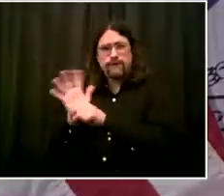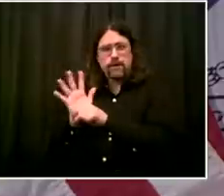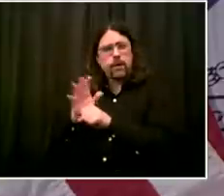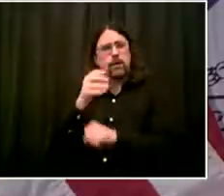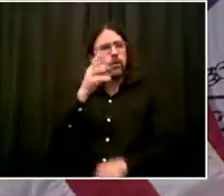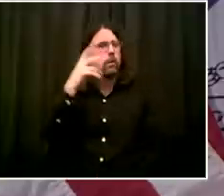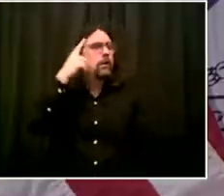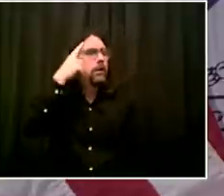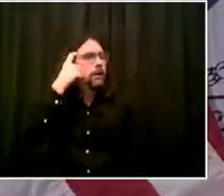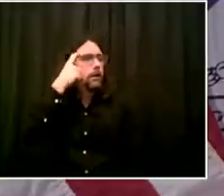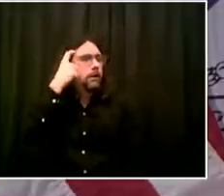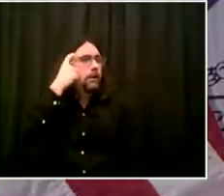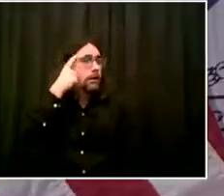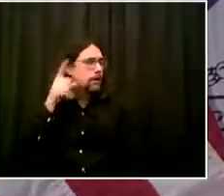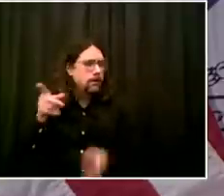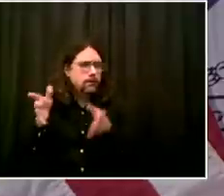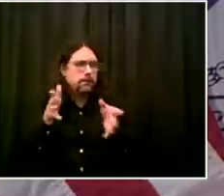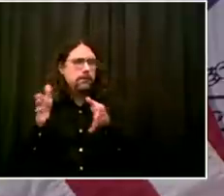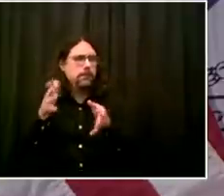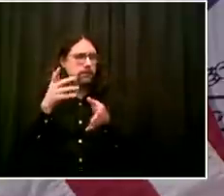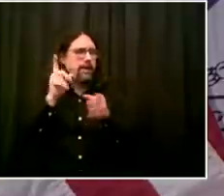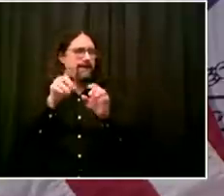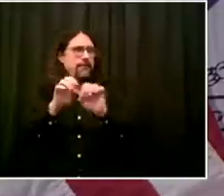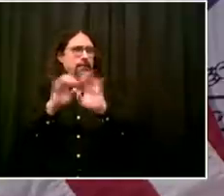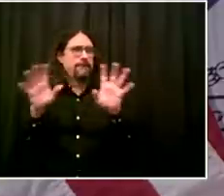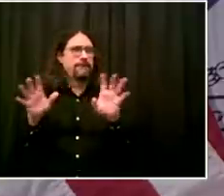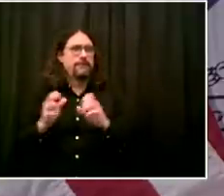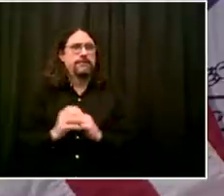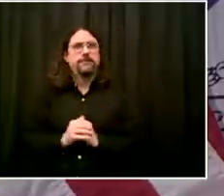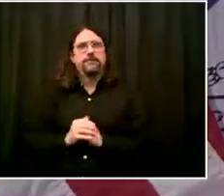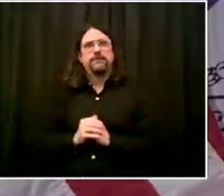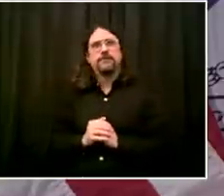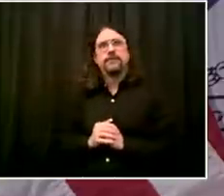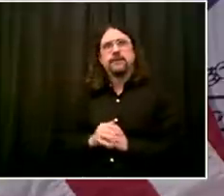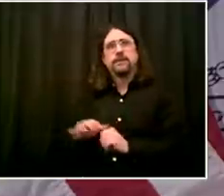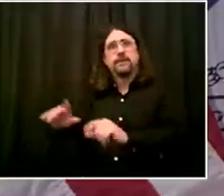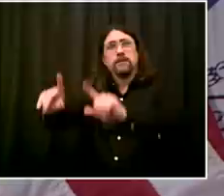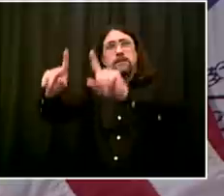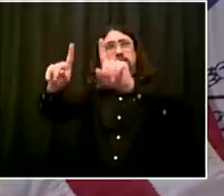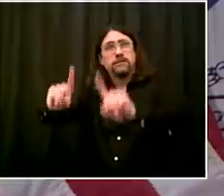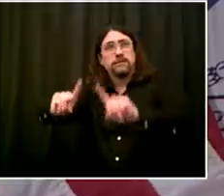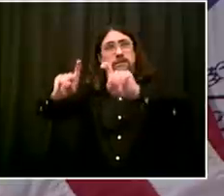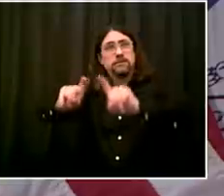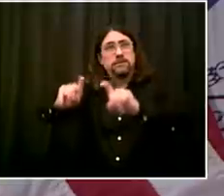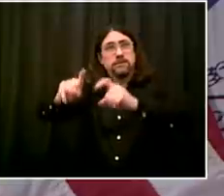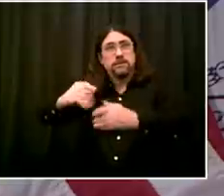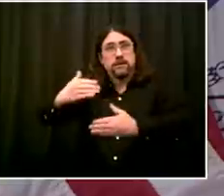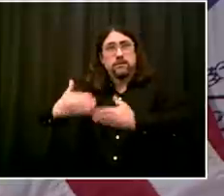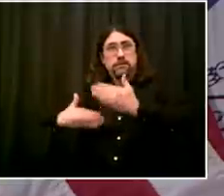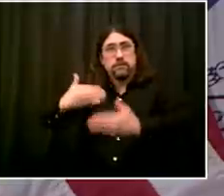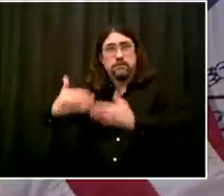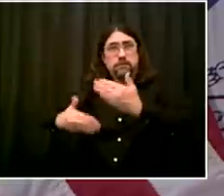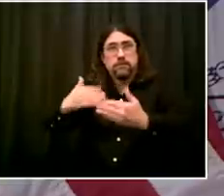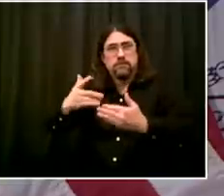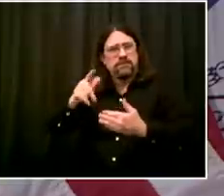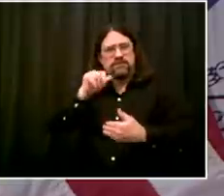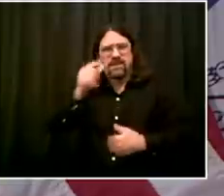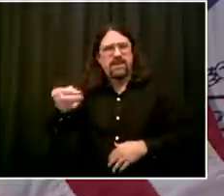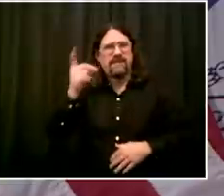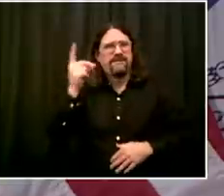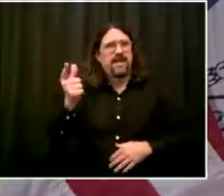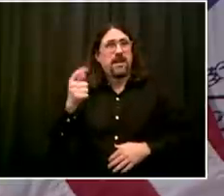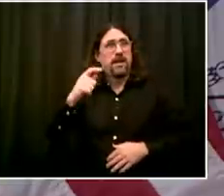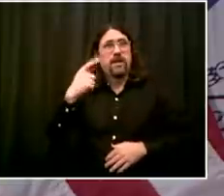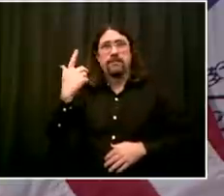else. And you're right, that becomes particularly important if, and when flu starts to become more of an issue. So, uh, yes, we will be doing further